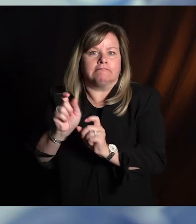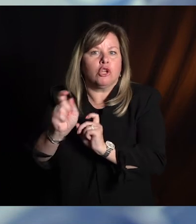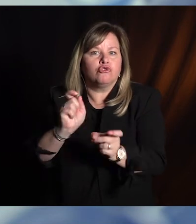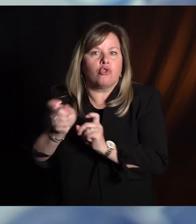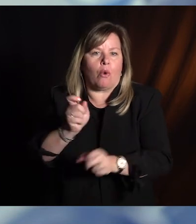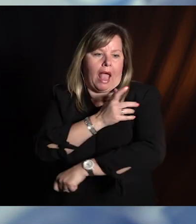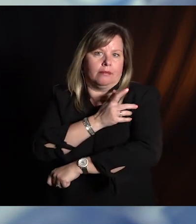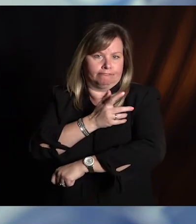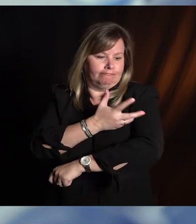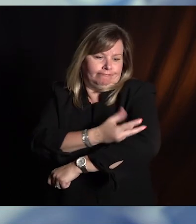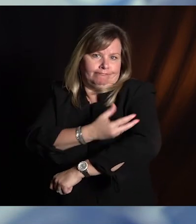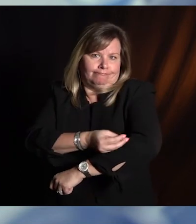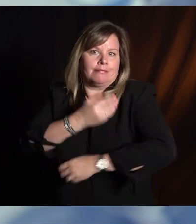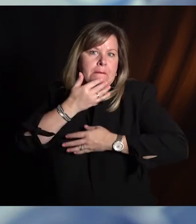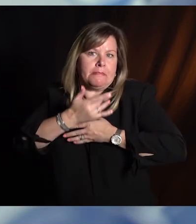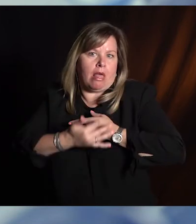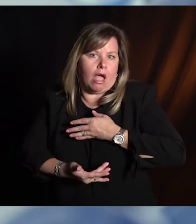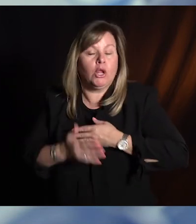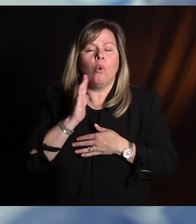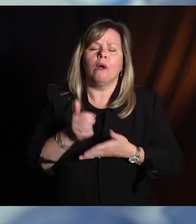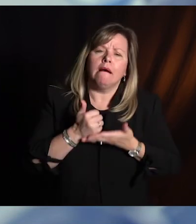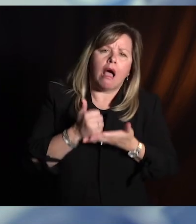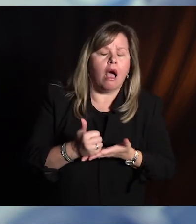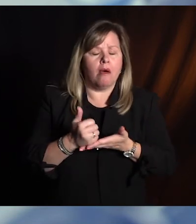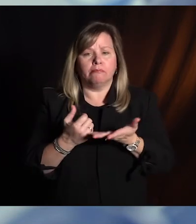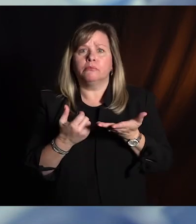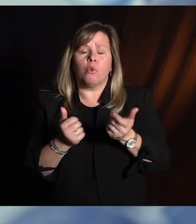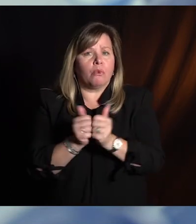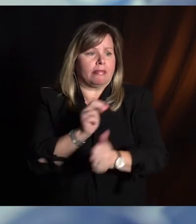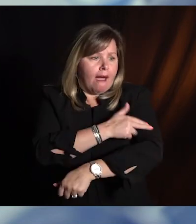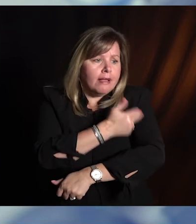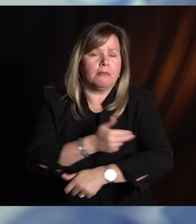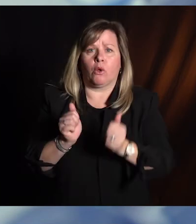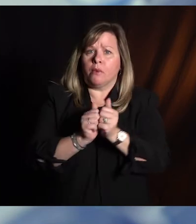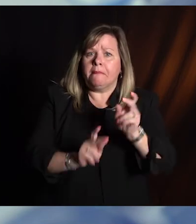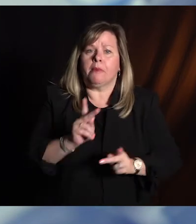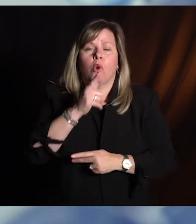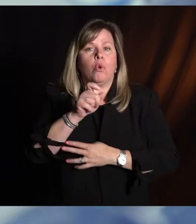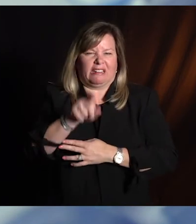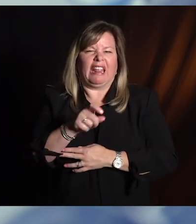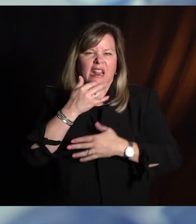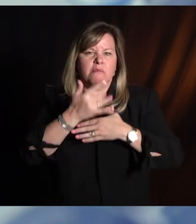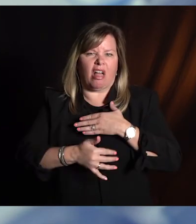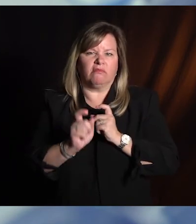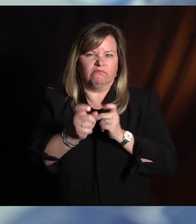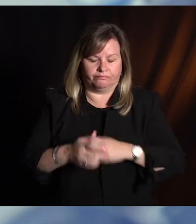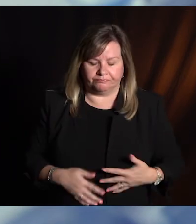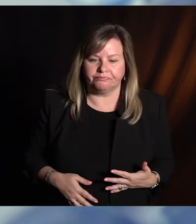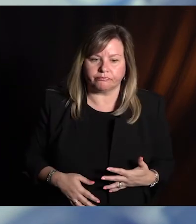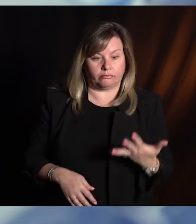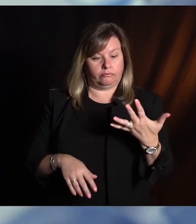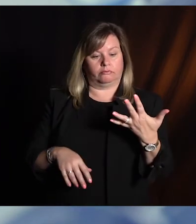all do to help support our healthcare providers and anyone who's in dire need of blood. Number two,